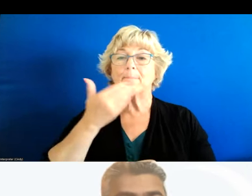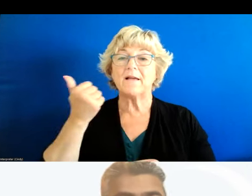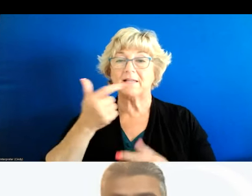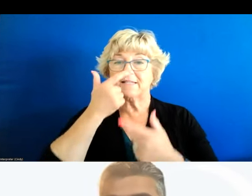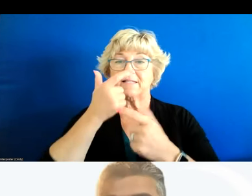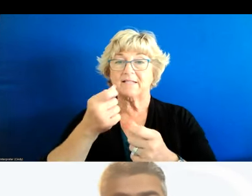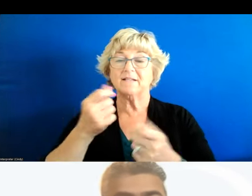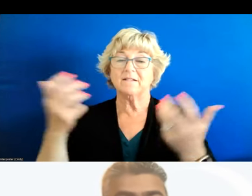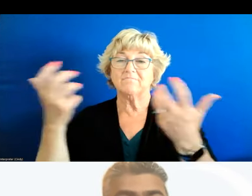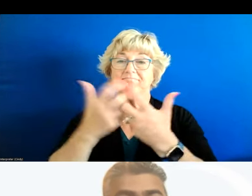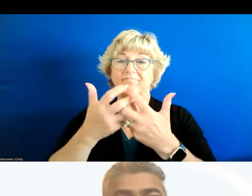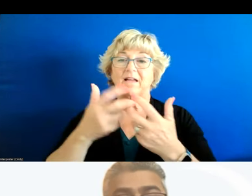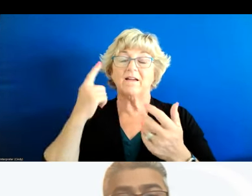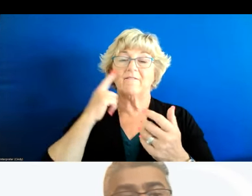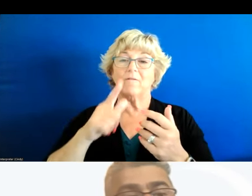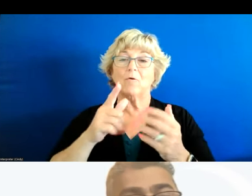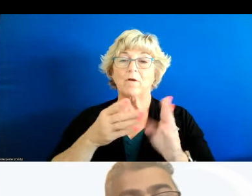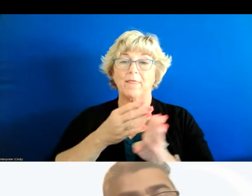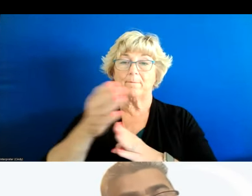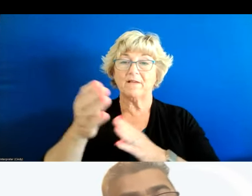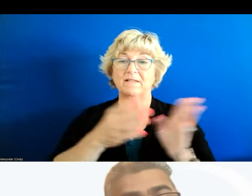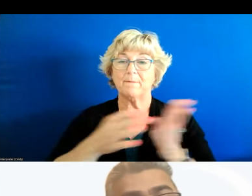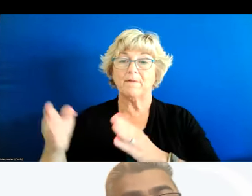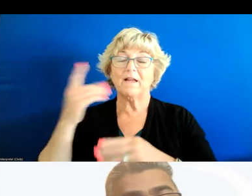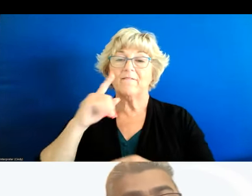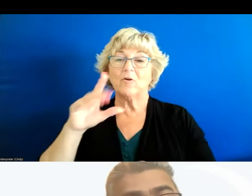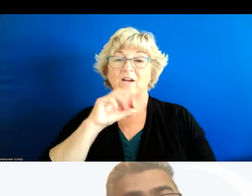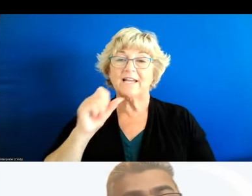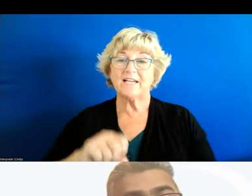with the goals of the master plan for aging next one please